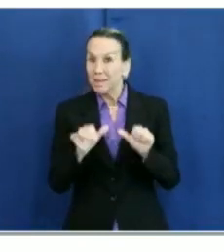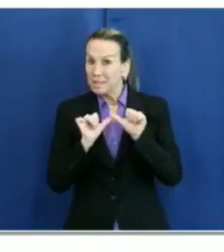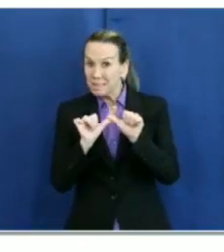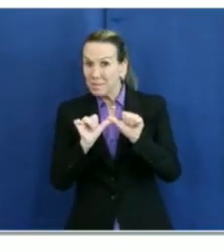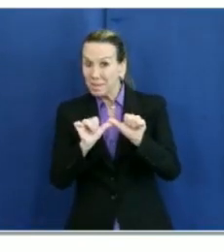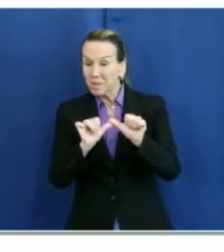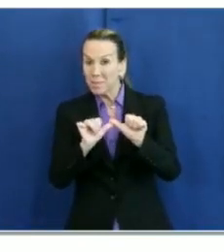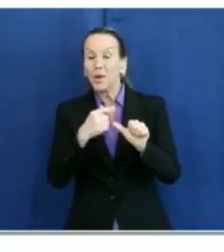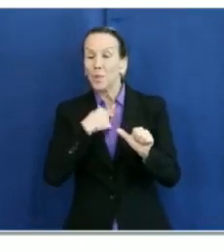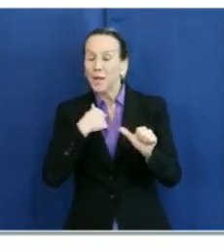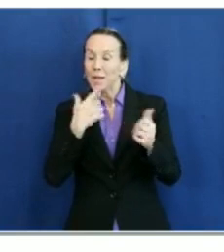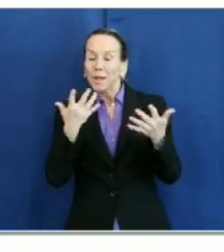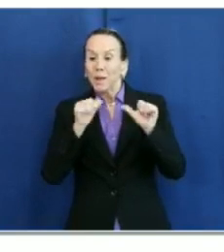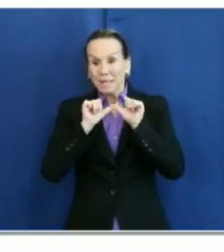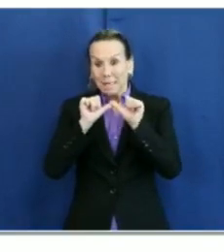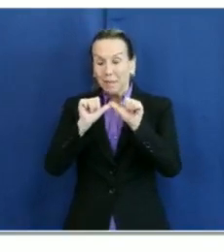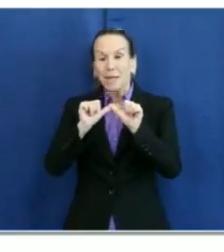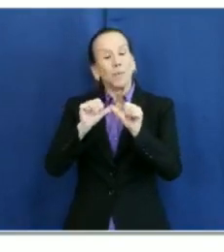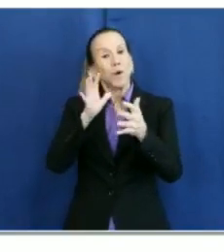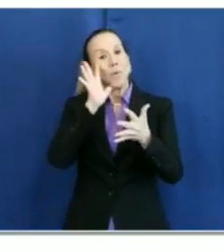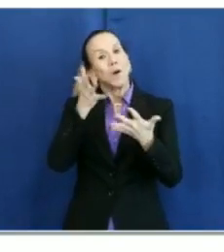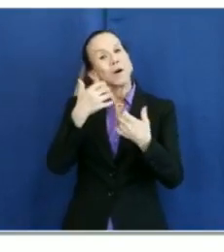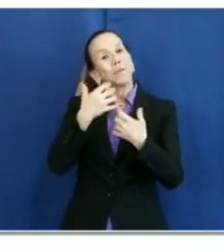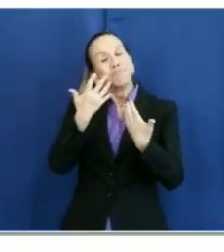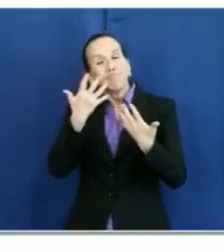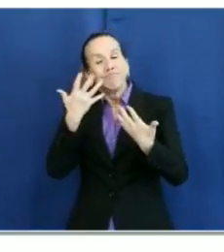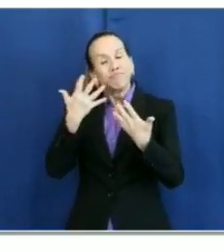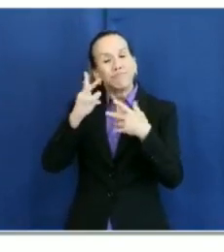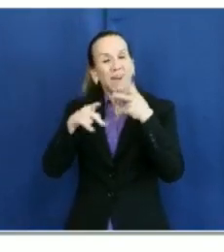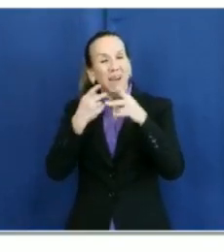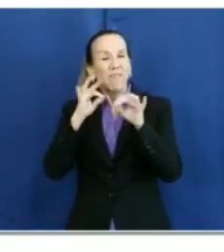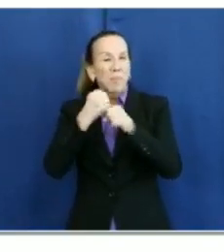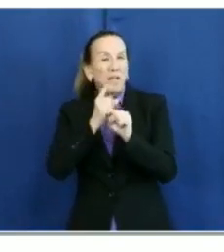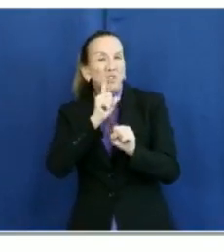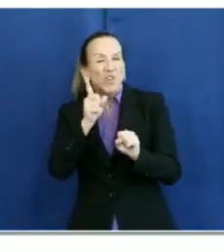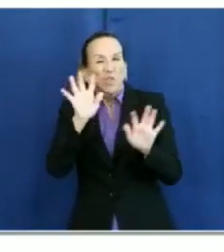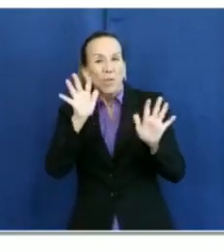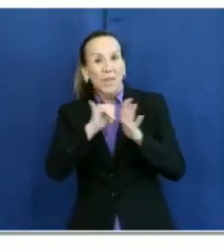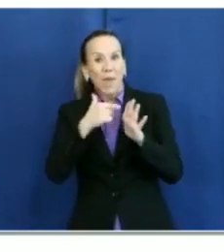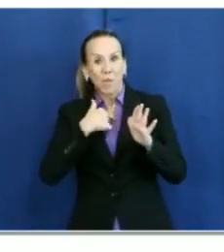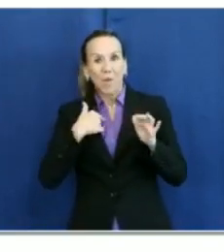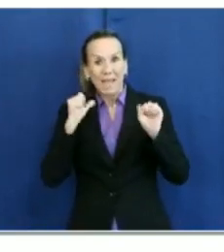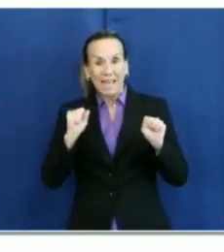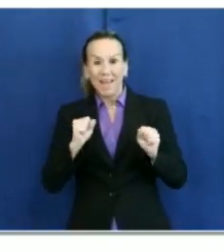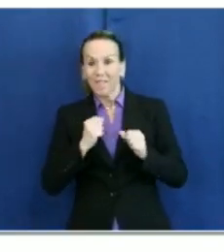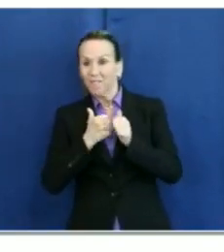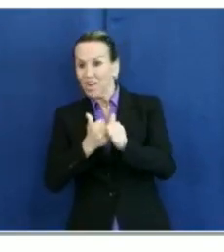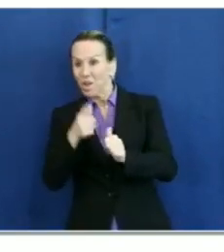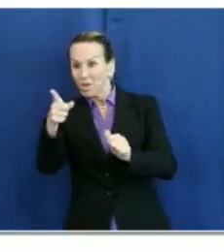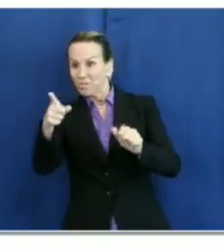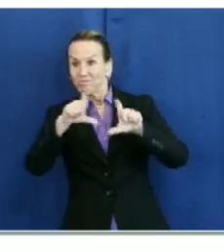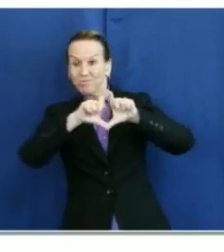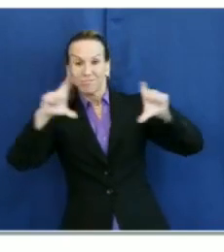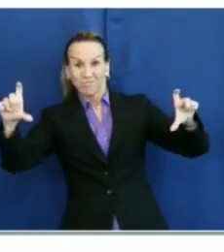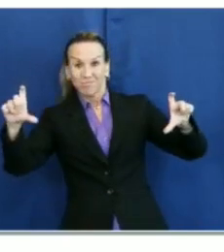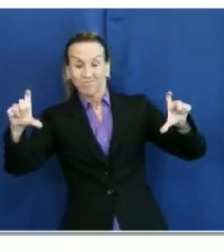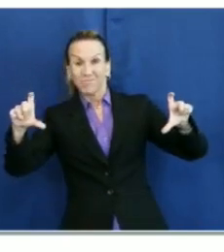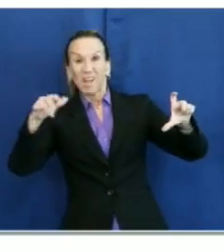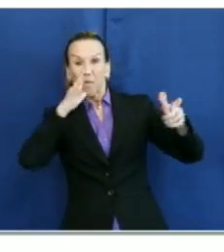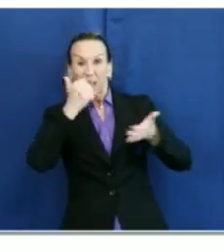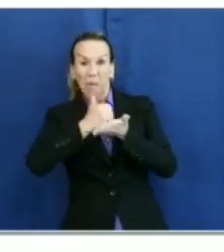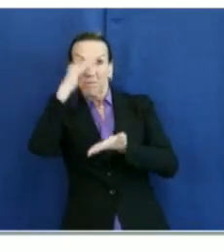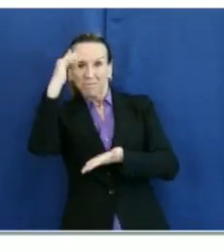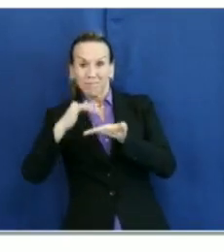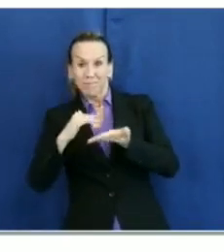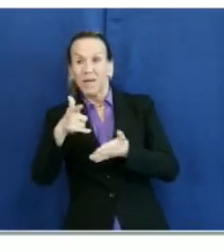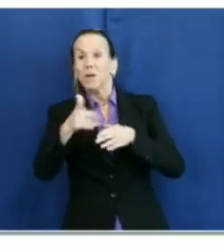will necessitate that all of us follow these strategies that are outlined here in this slide. This includes washing your